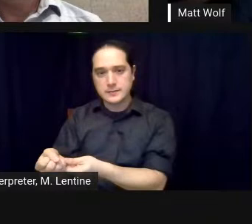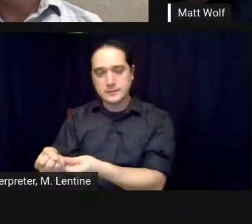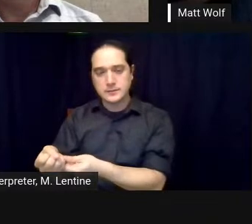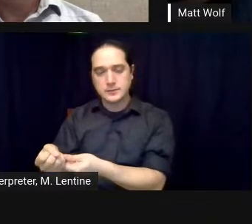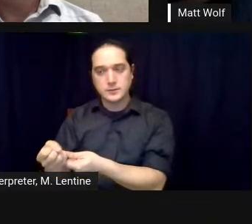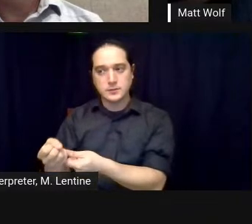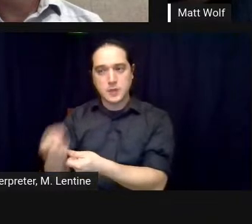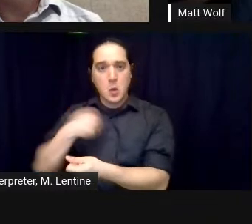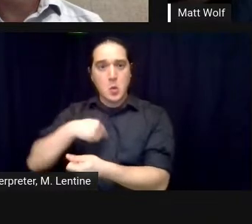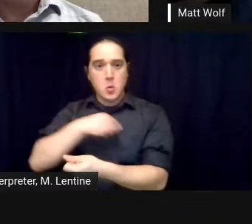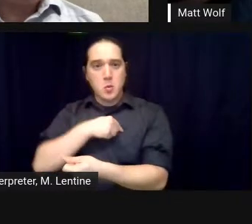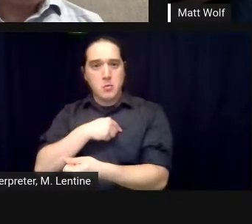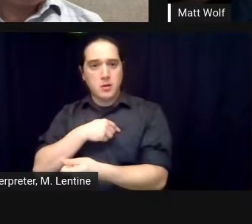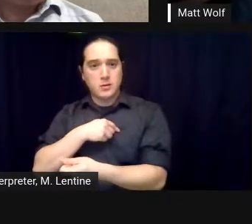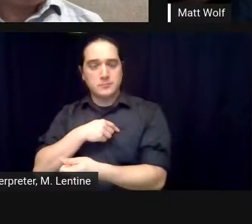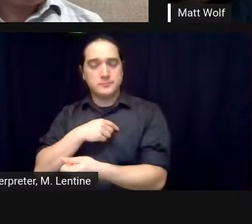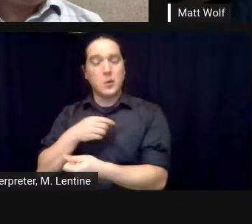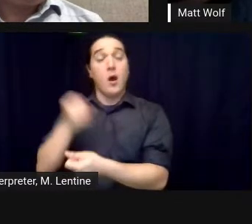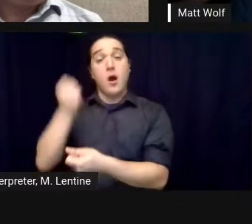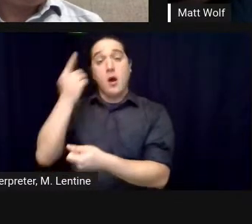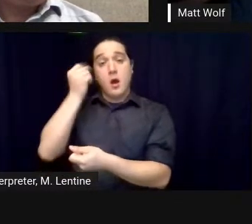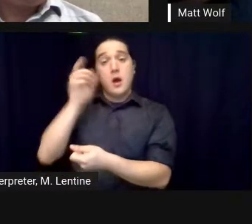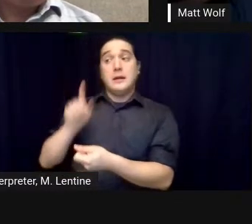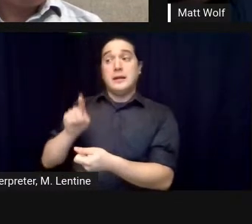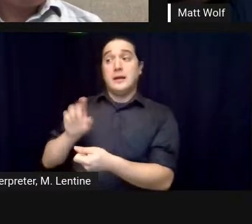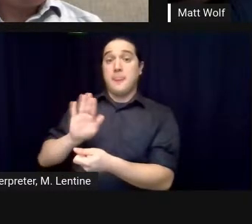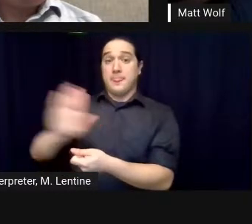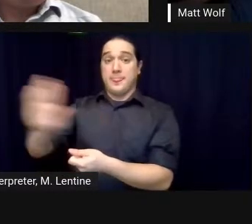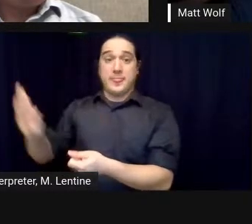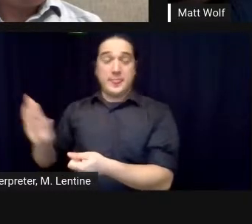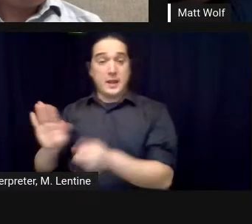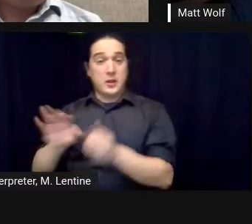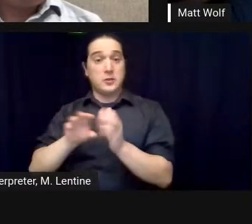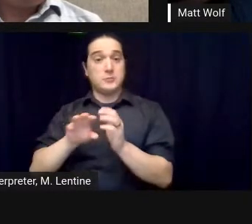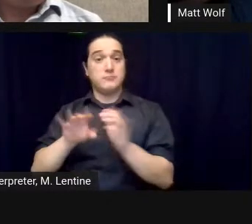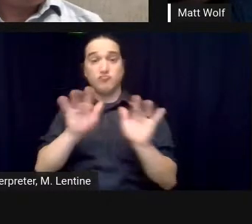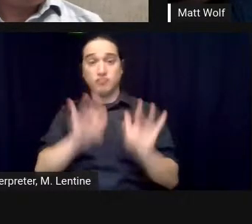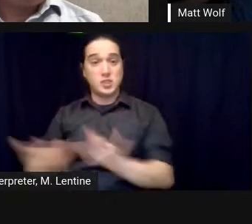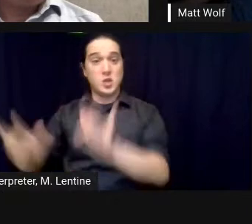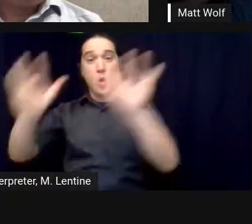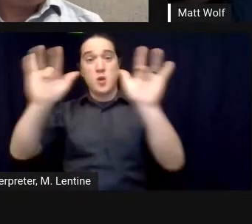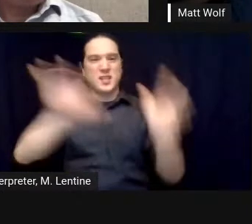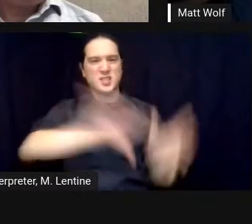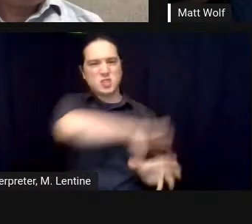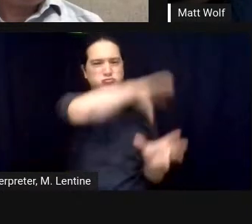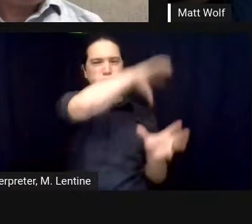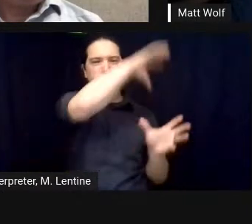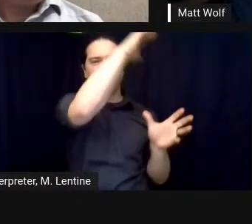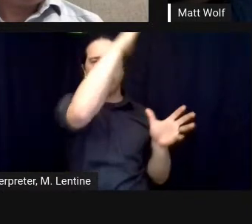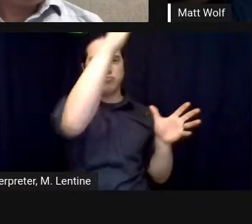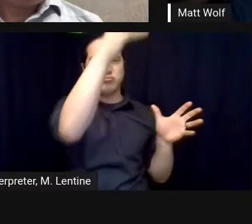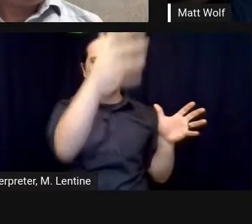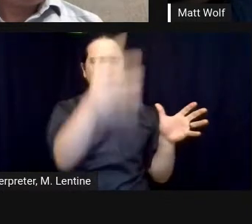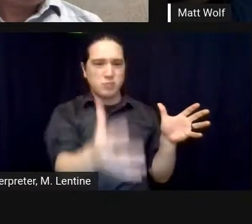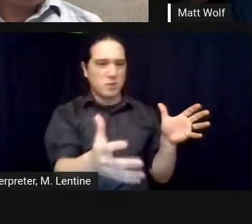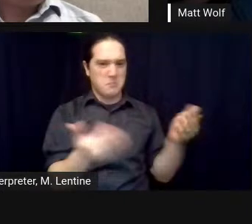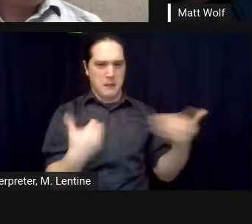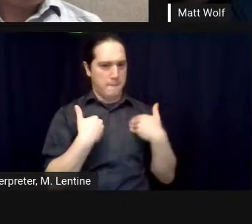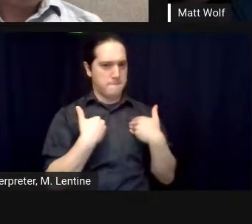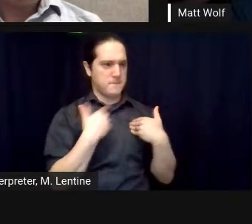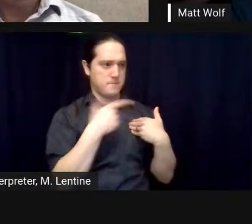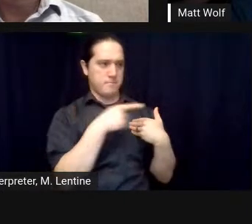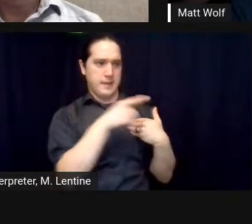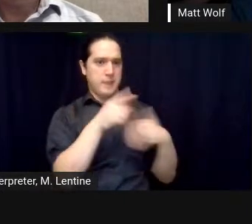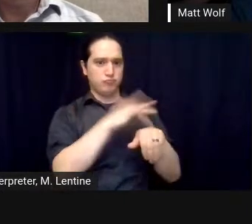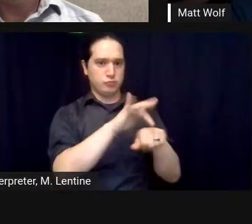to distill down into you know a under two hour film and that material that we talked about earlier wasn't